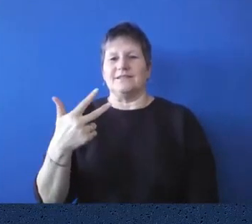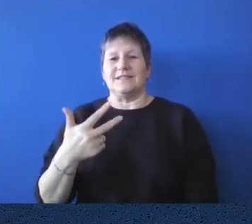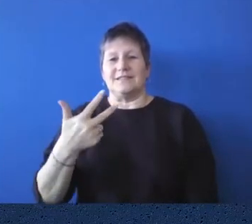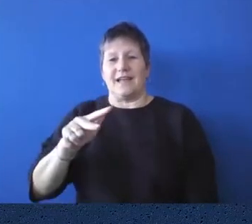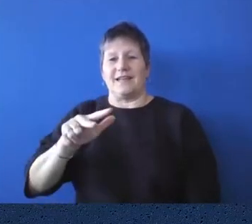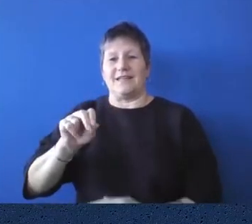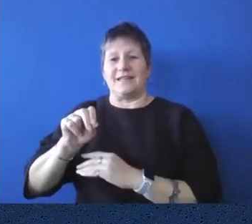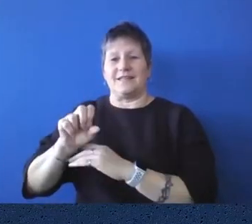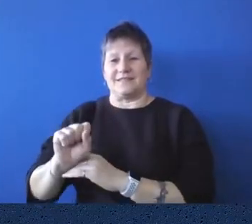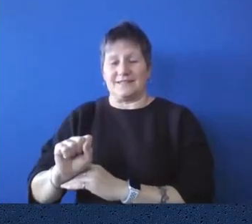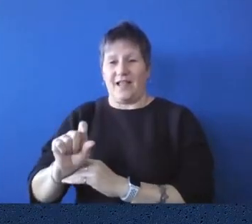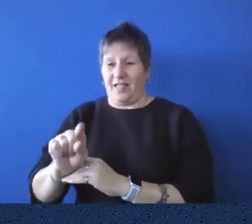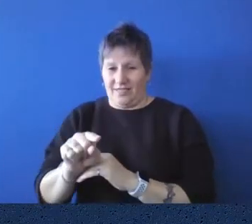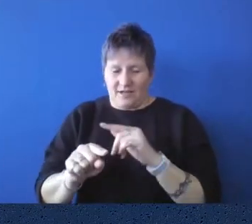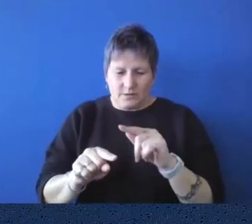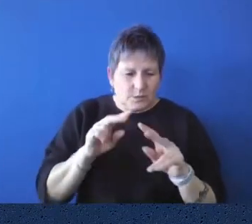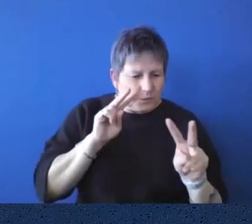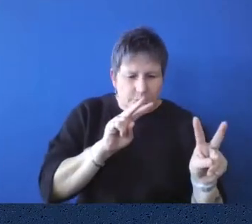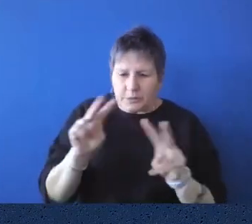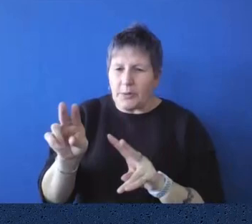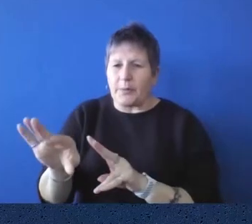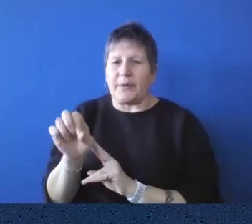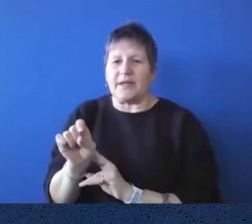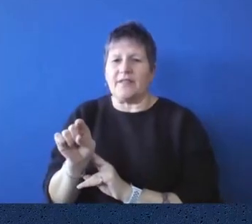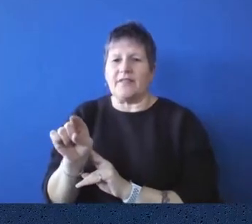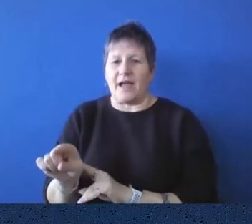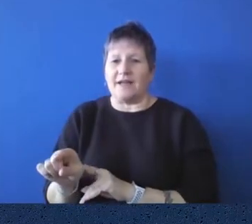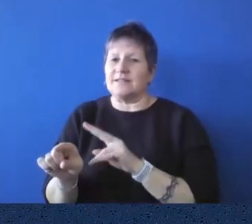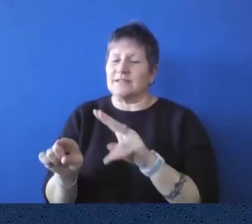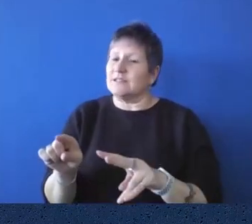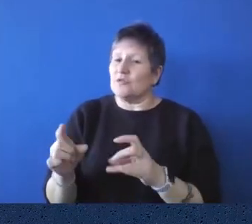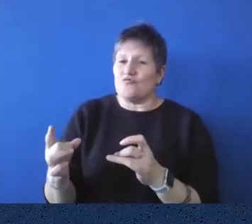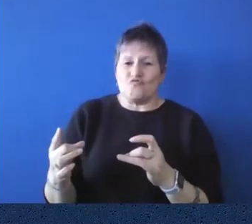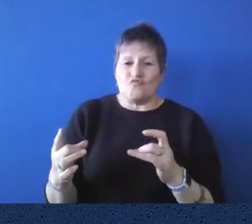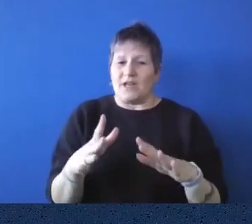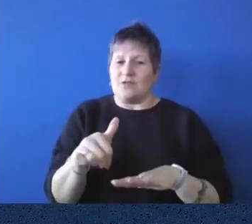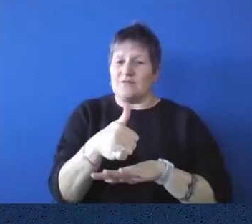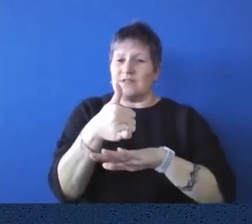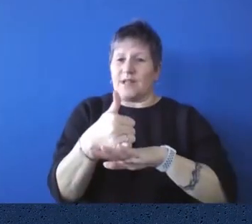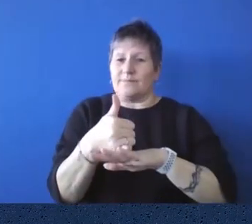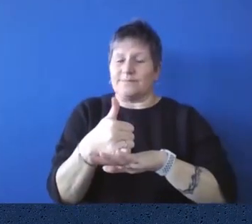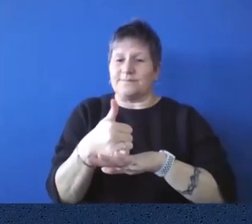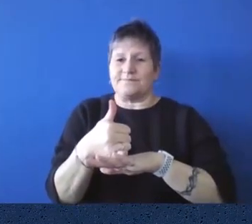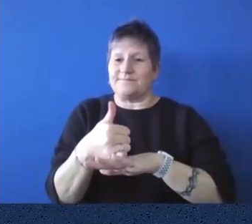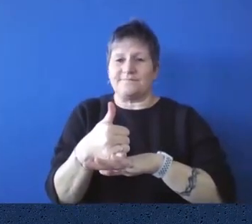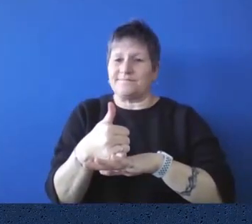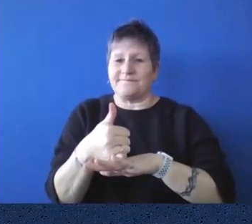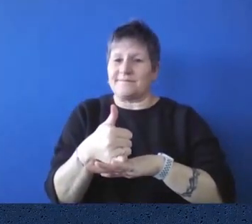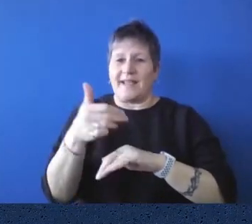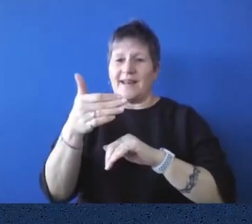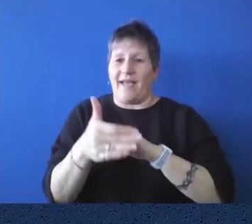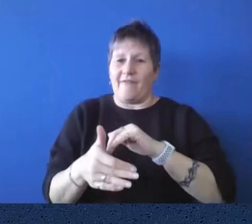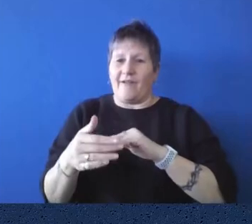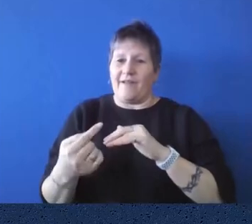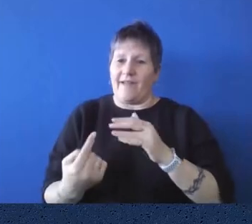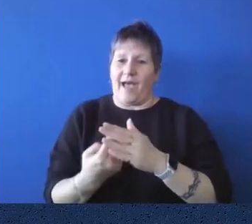it, it was selected to be cast. It never happened. And again, was, uh, Clarence was relegated to the front, under the front